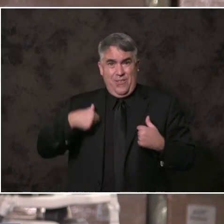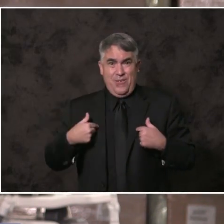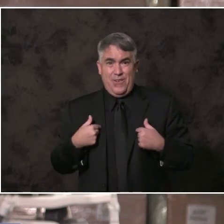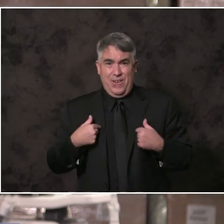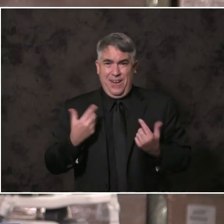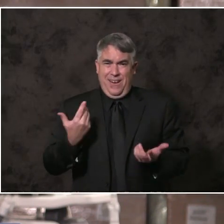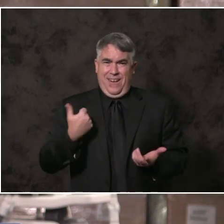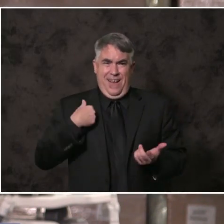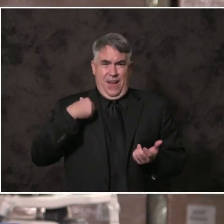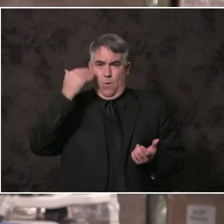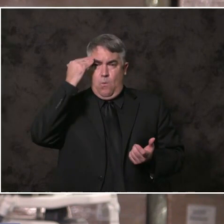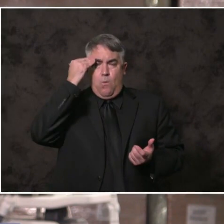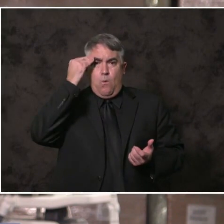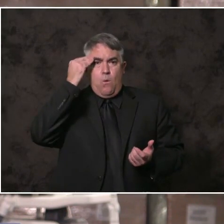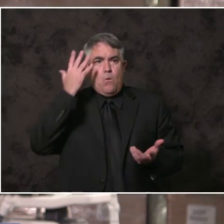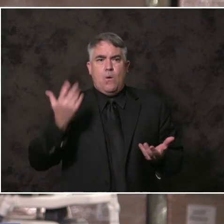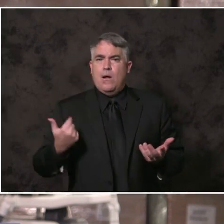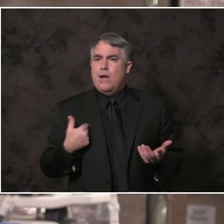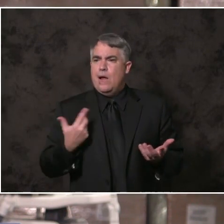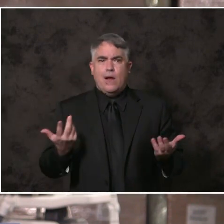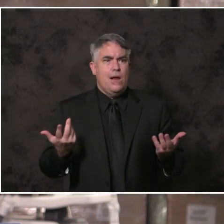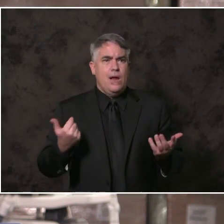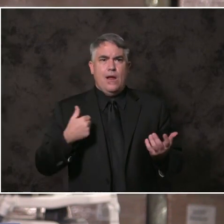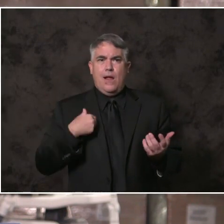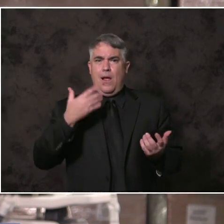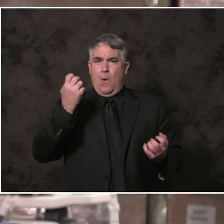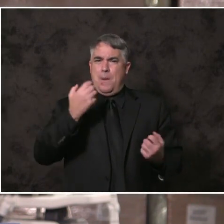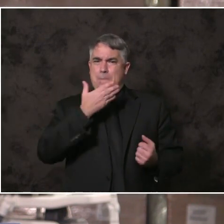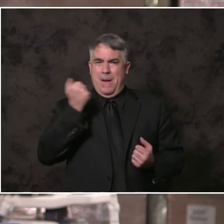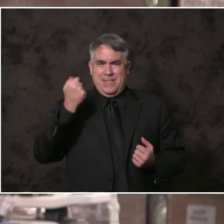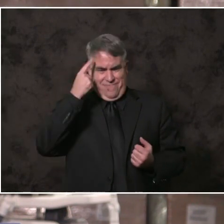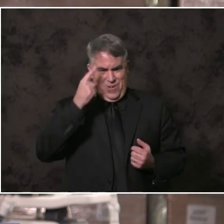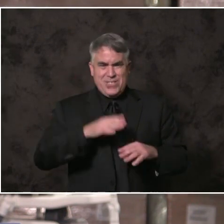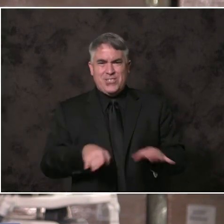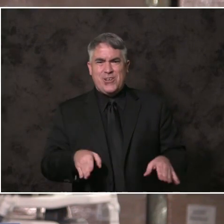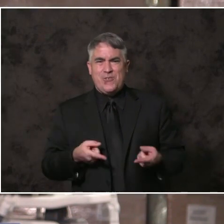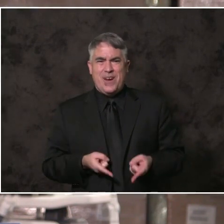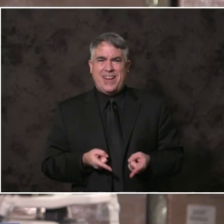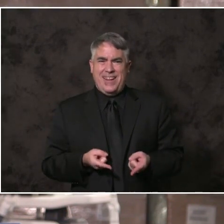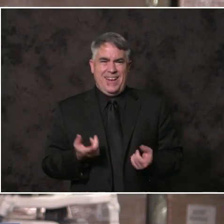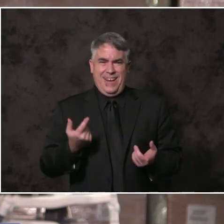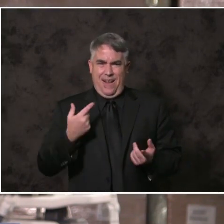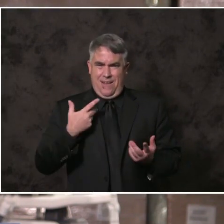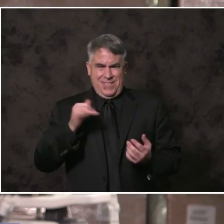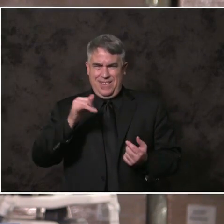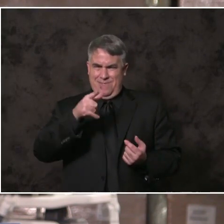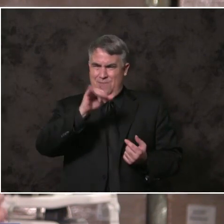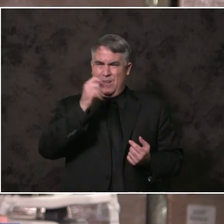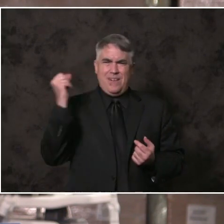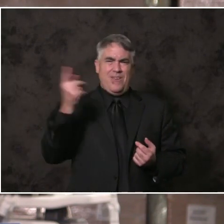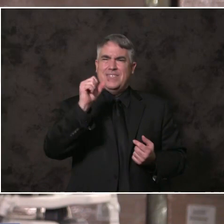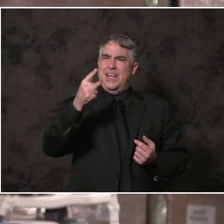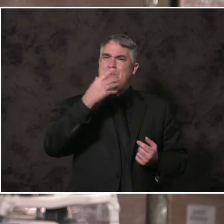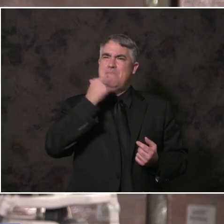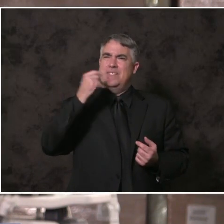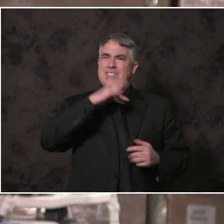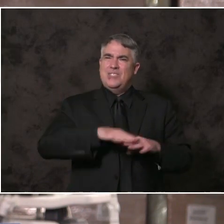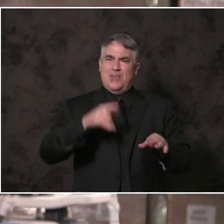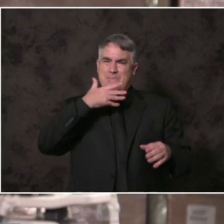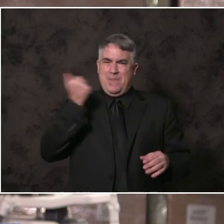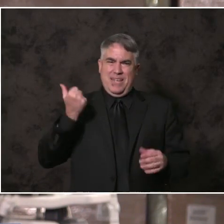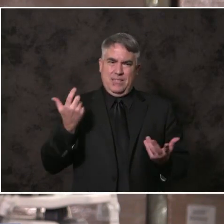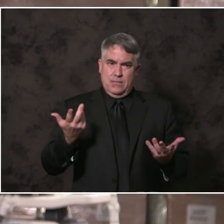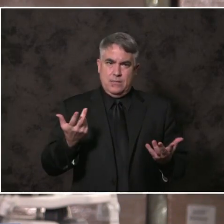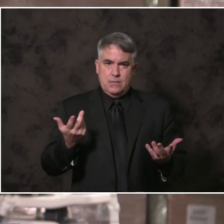deeply how much you want the very best, not just for your kids, but for every kid. And I'm ready to get our kids back in the